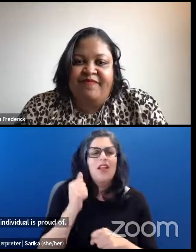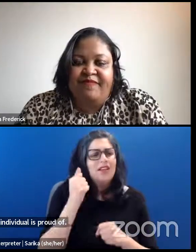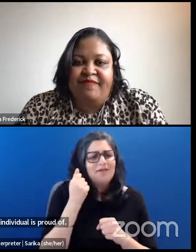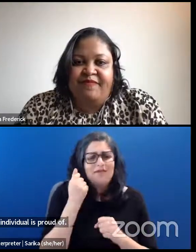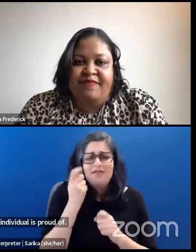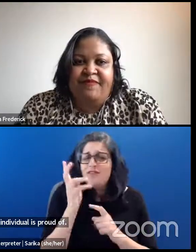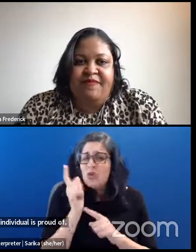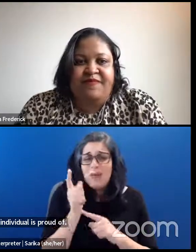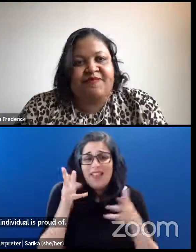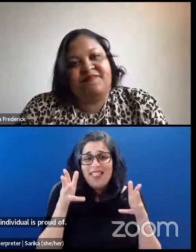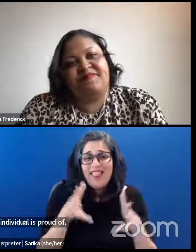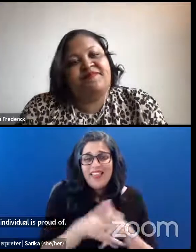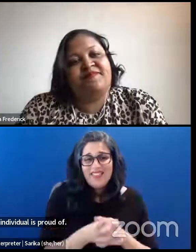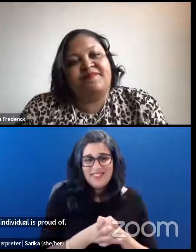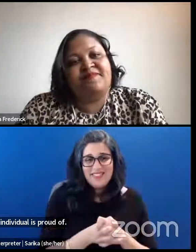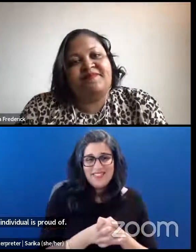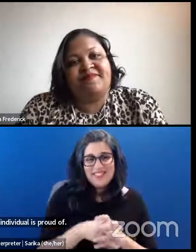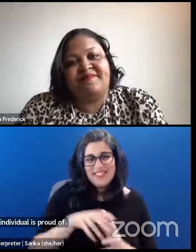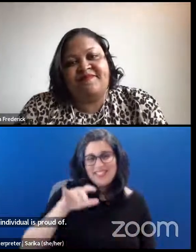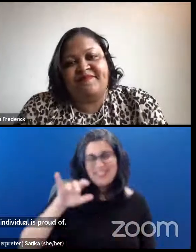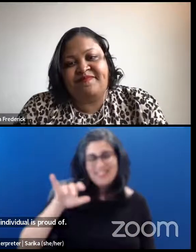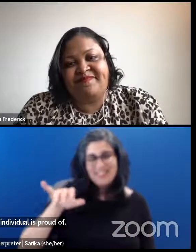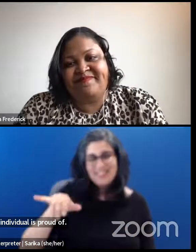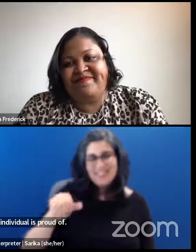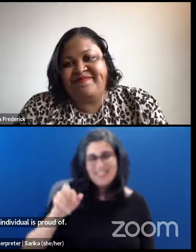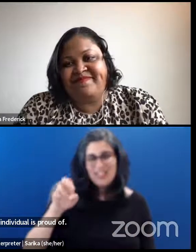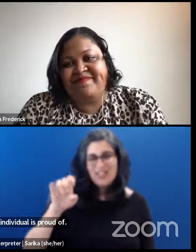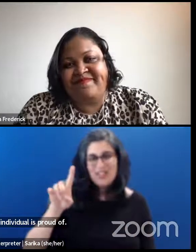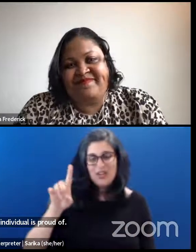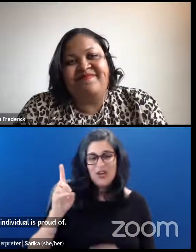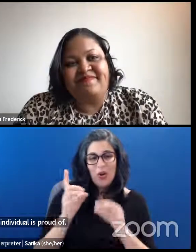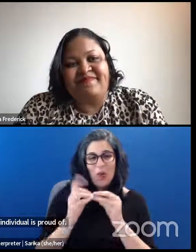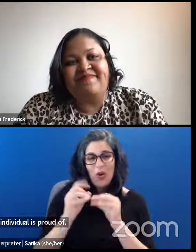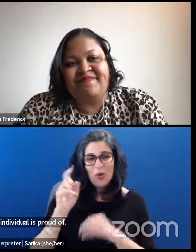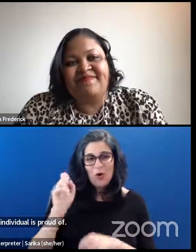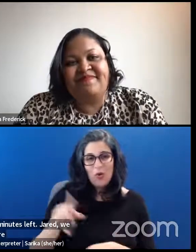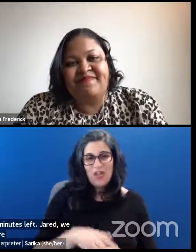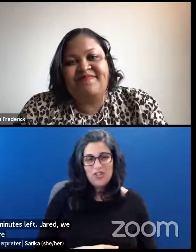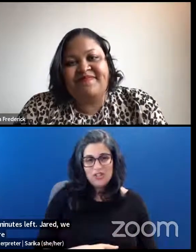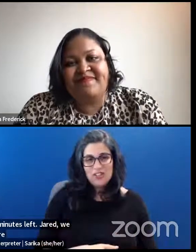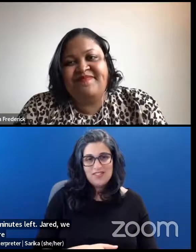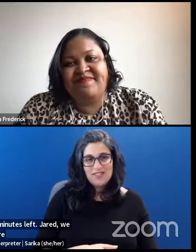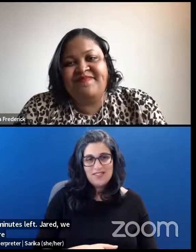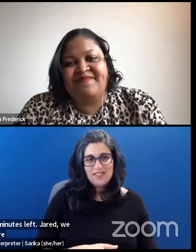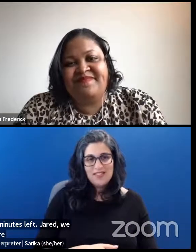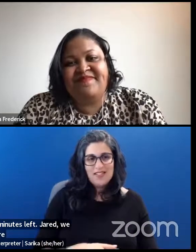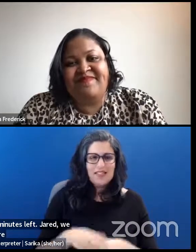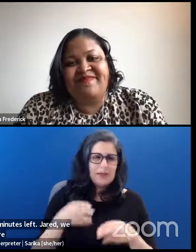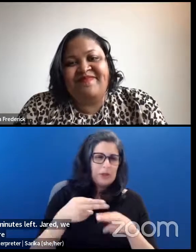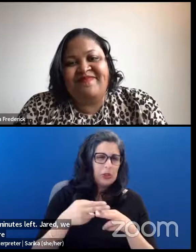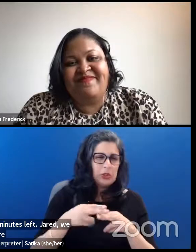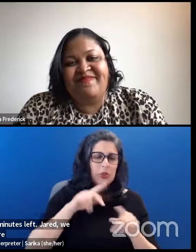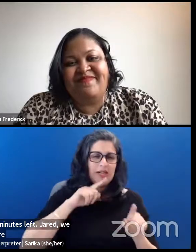left. Jared, we one more question and maybe you could just come in a really short answer.